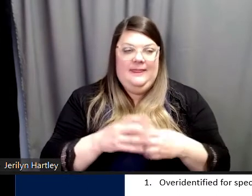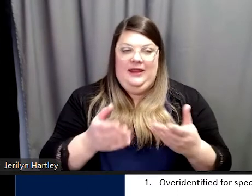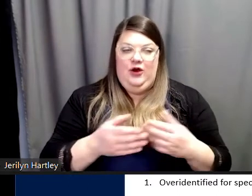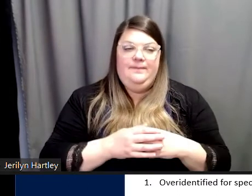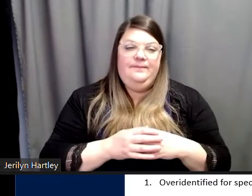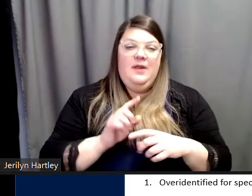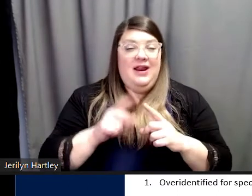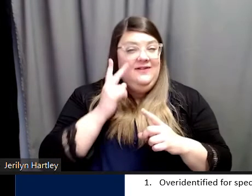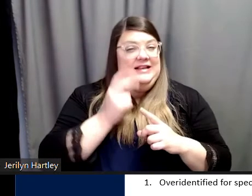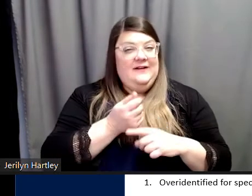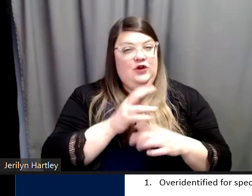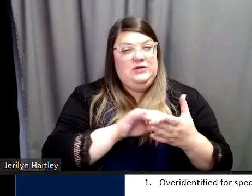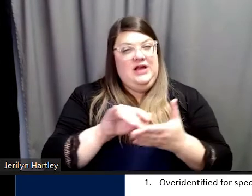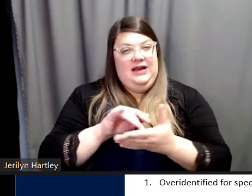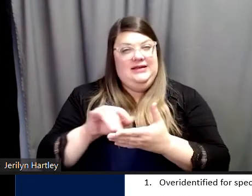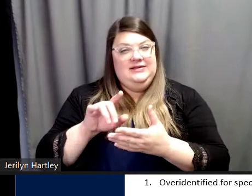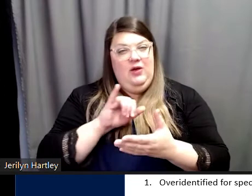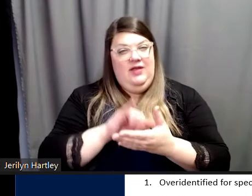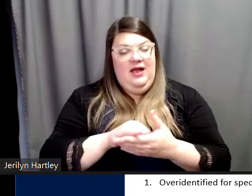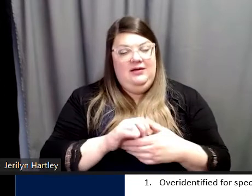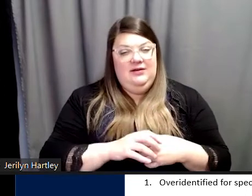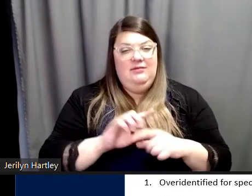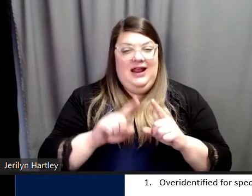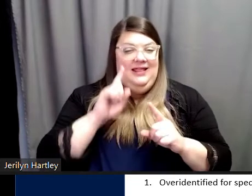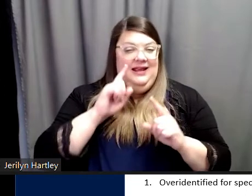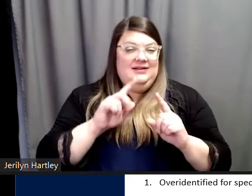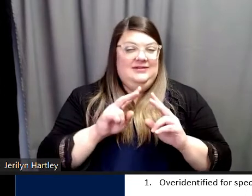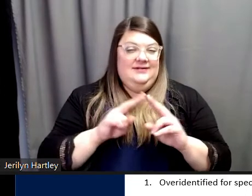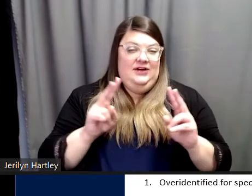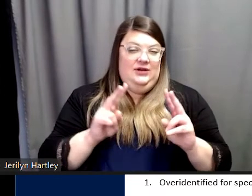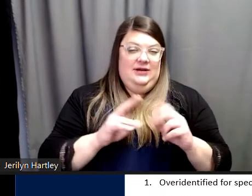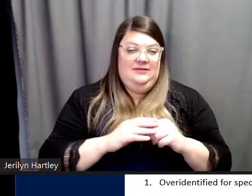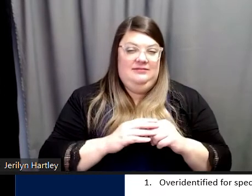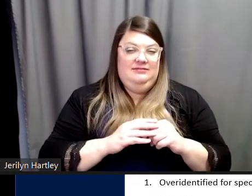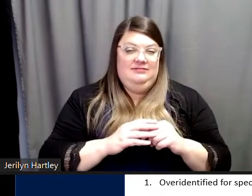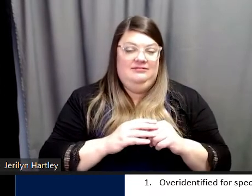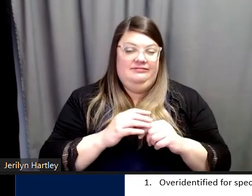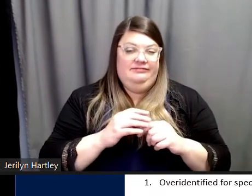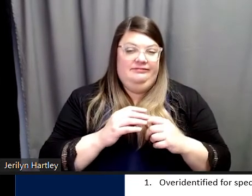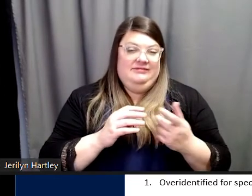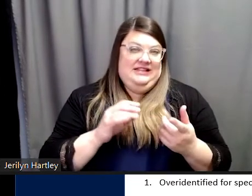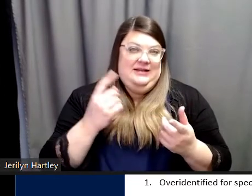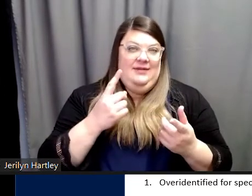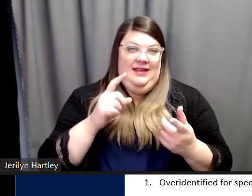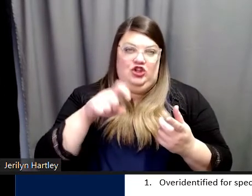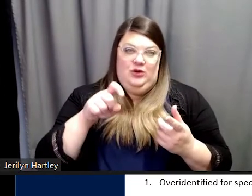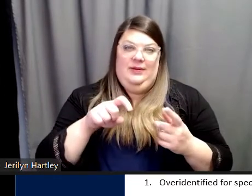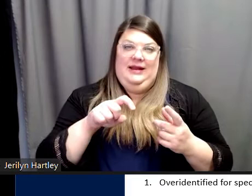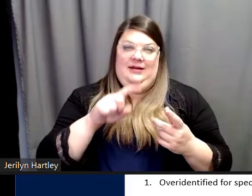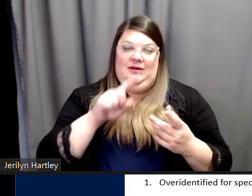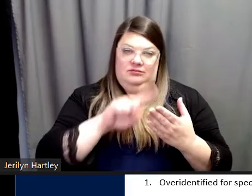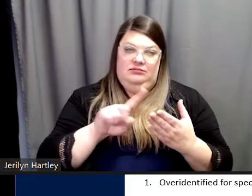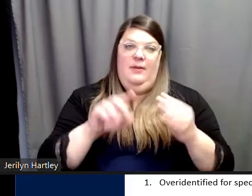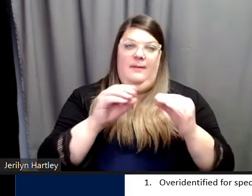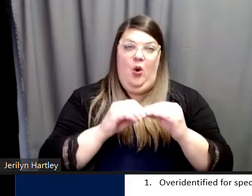a few studies on it, but I think it's really something that should be looked into more in